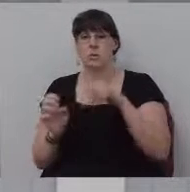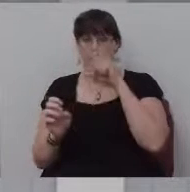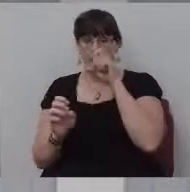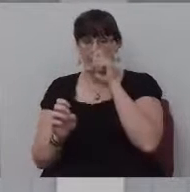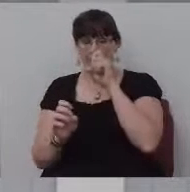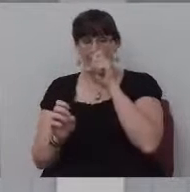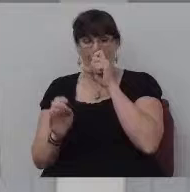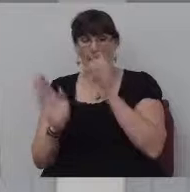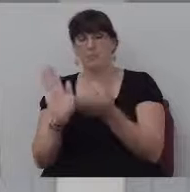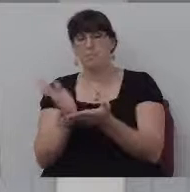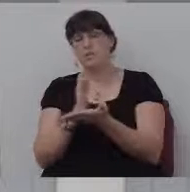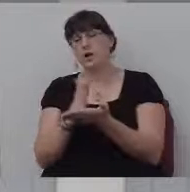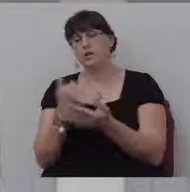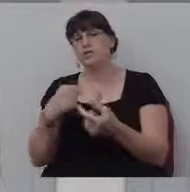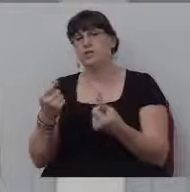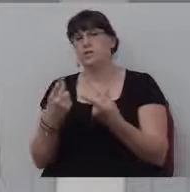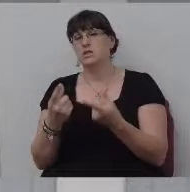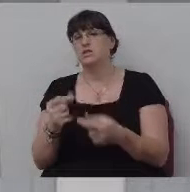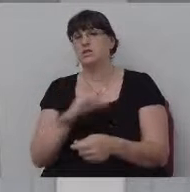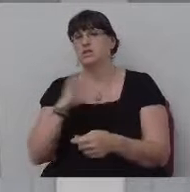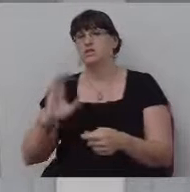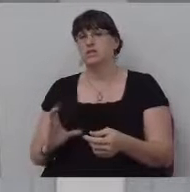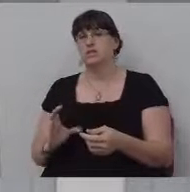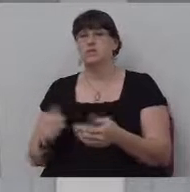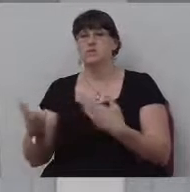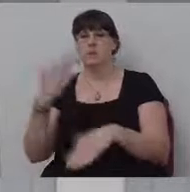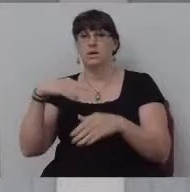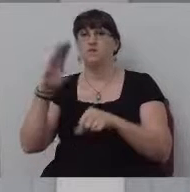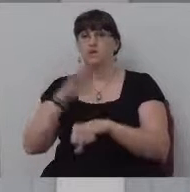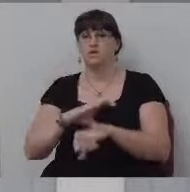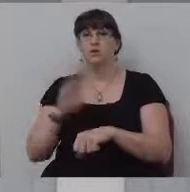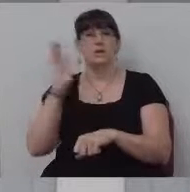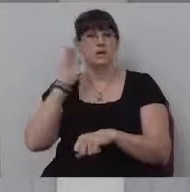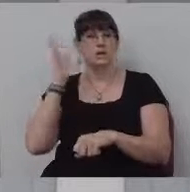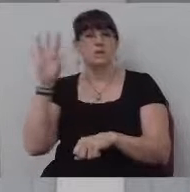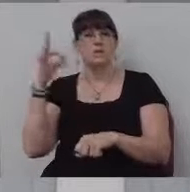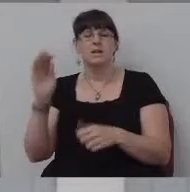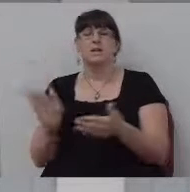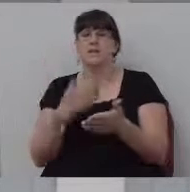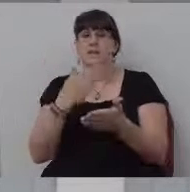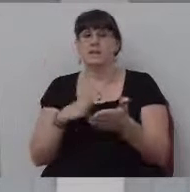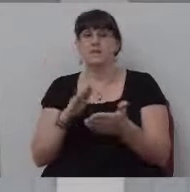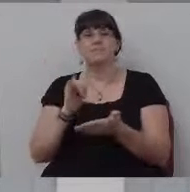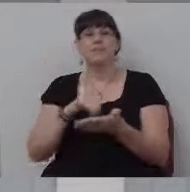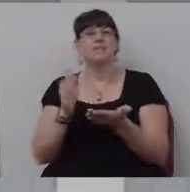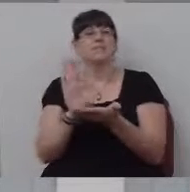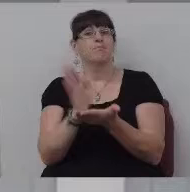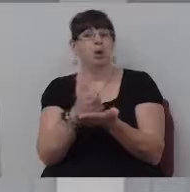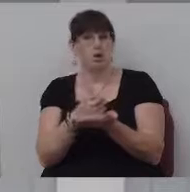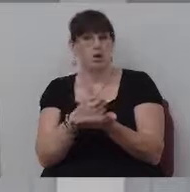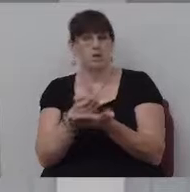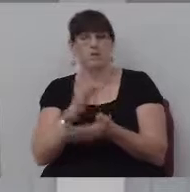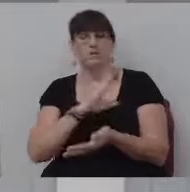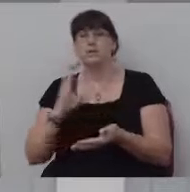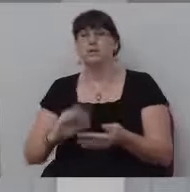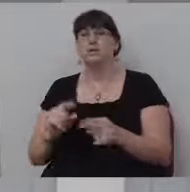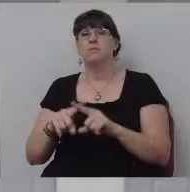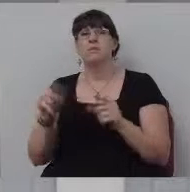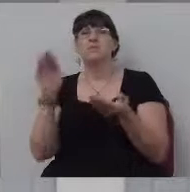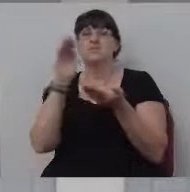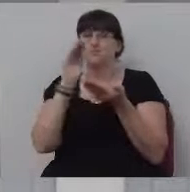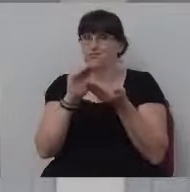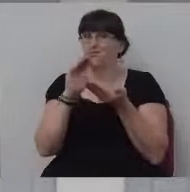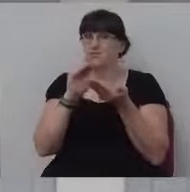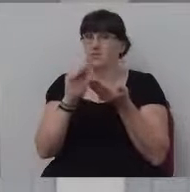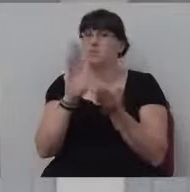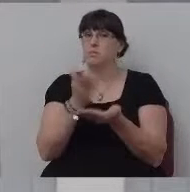Part of what we do as Christians is we come to church and we listen to a message. We sing some songs. That's part of what Christianity is, but that is only a small